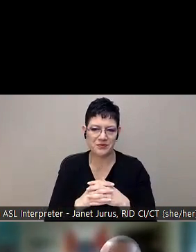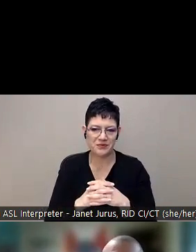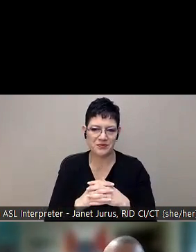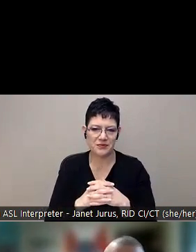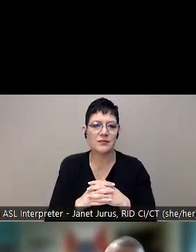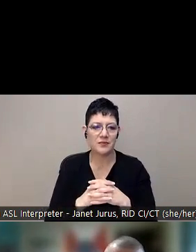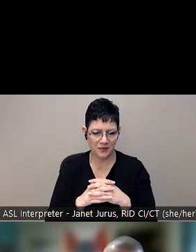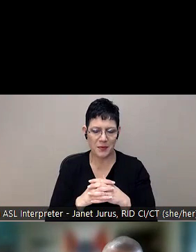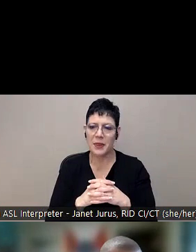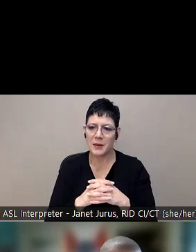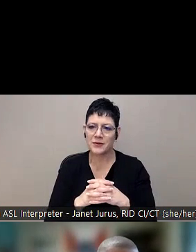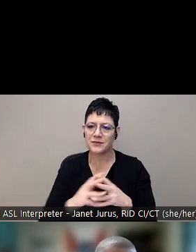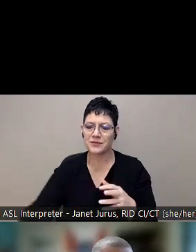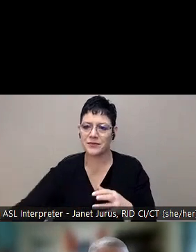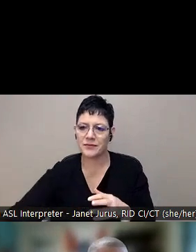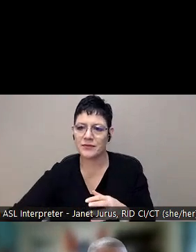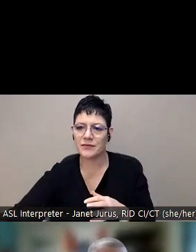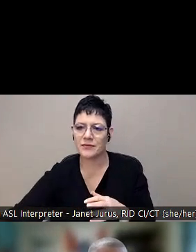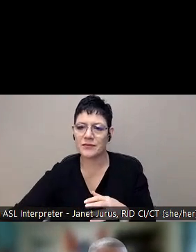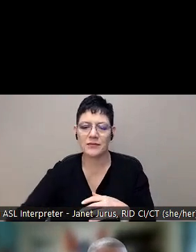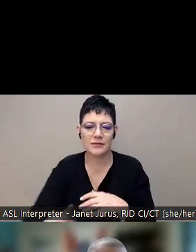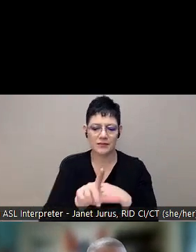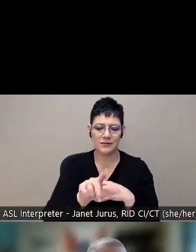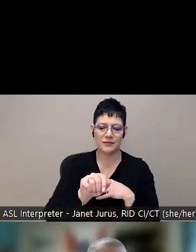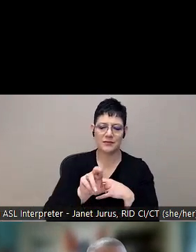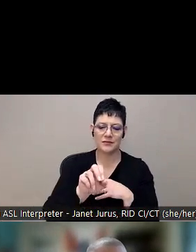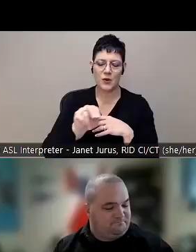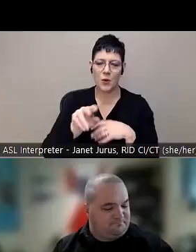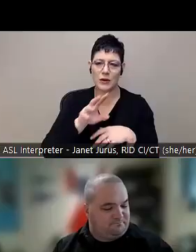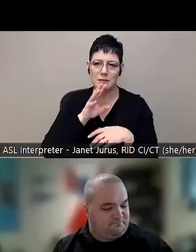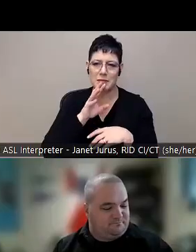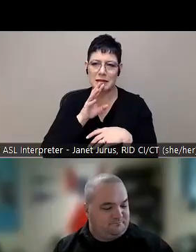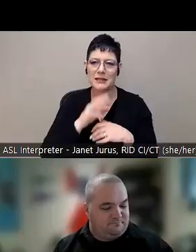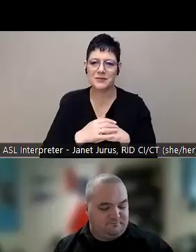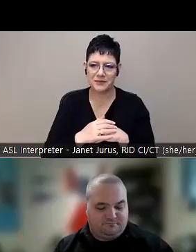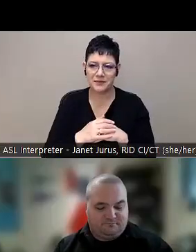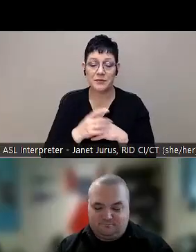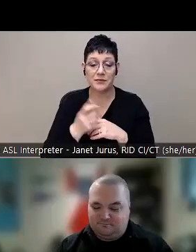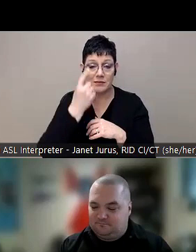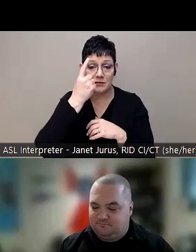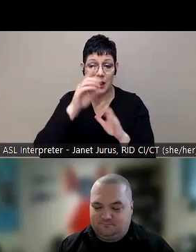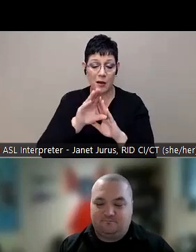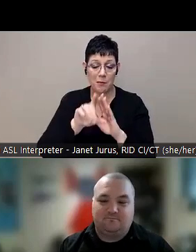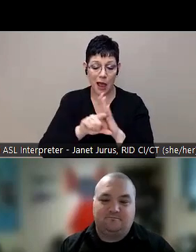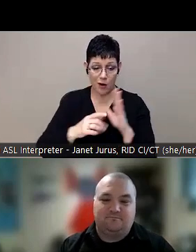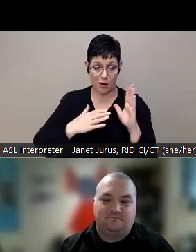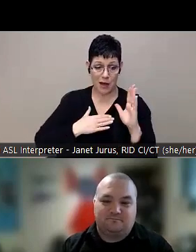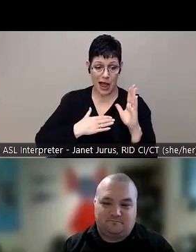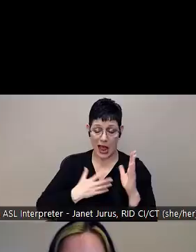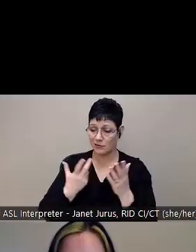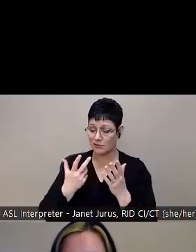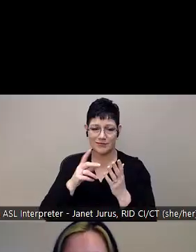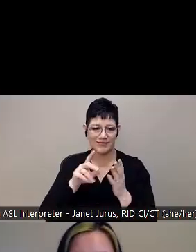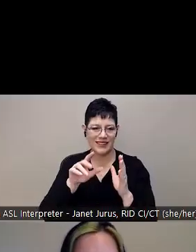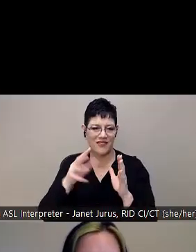So coming from a background of teaching elementary students, and like Chris was saying, if you've ever been in a school, or you know,